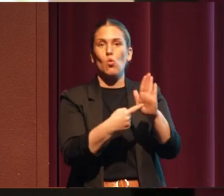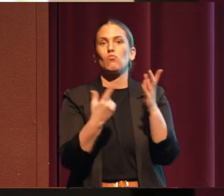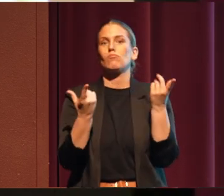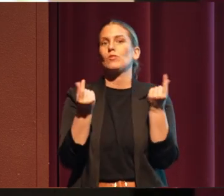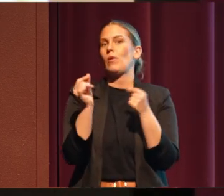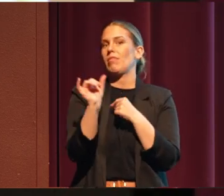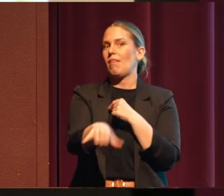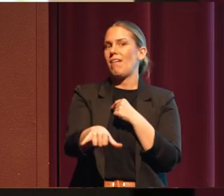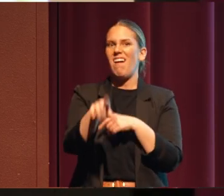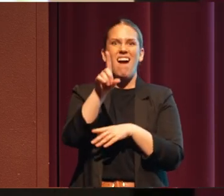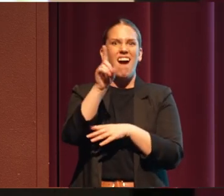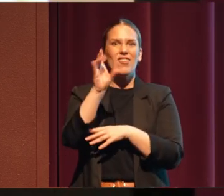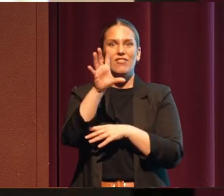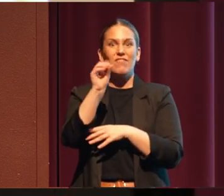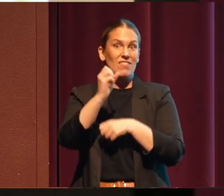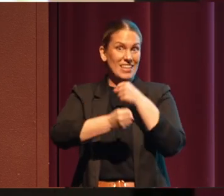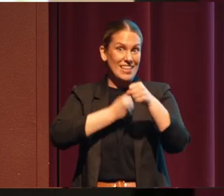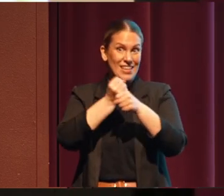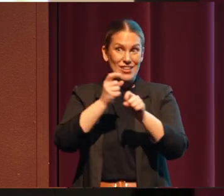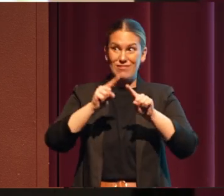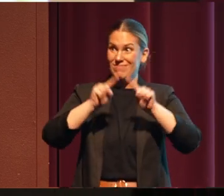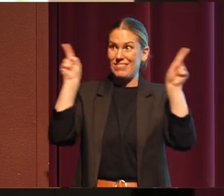150 years apart.